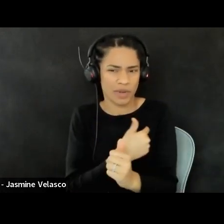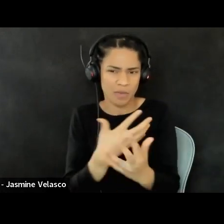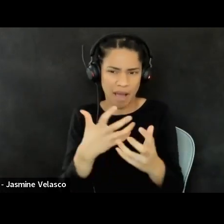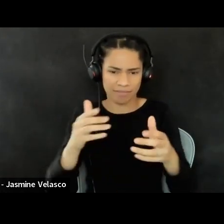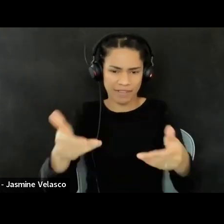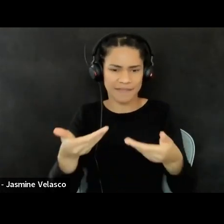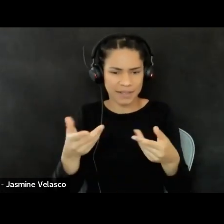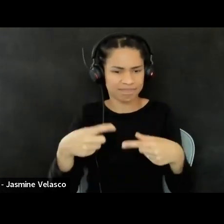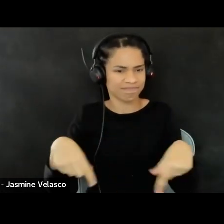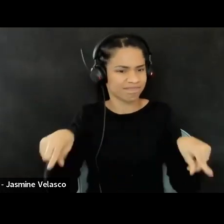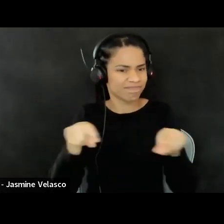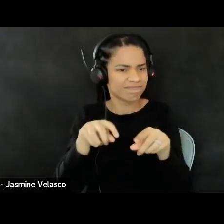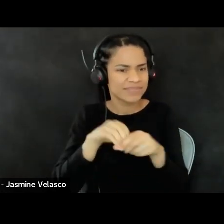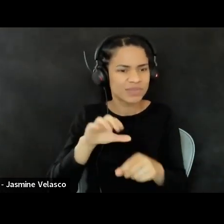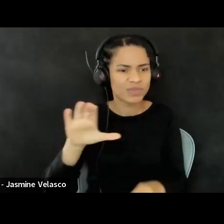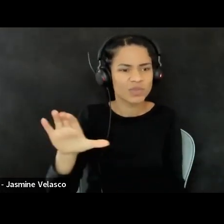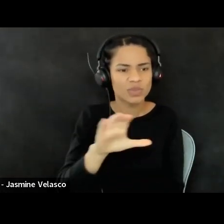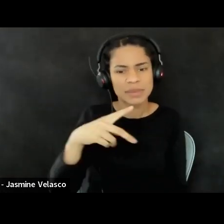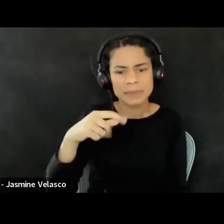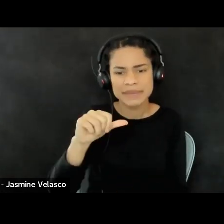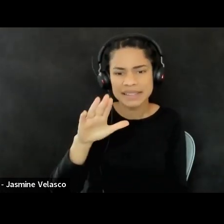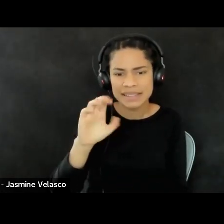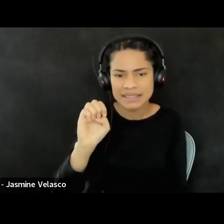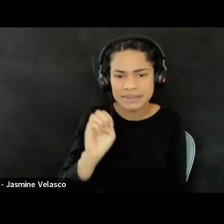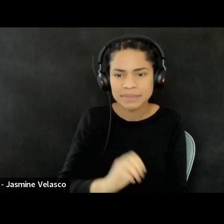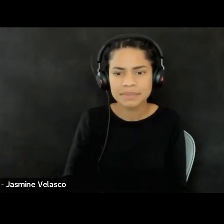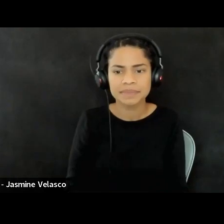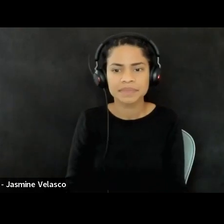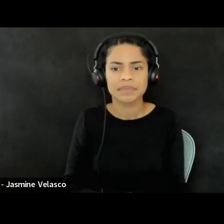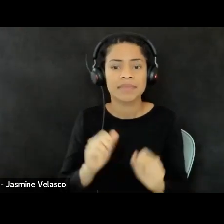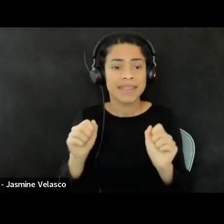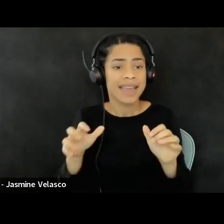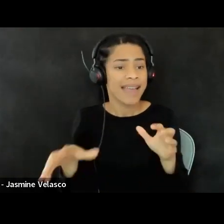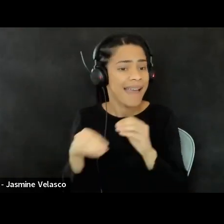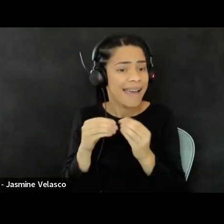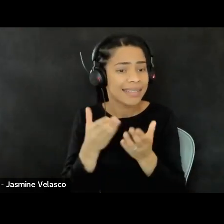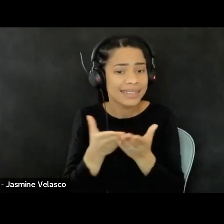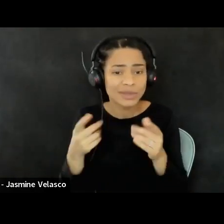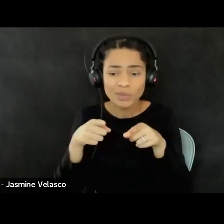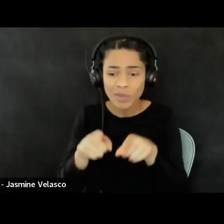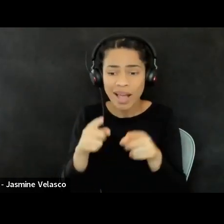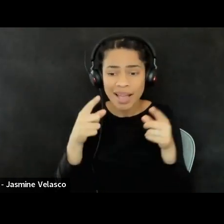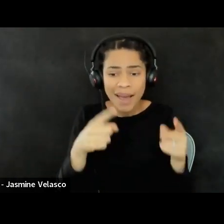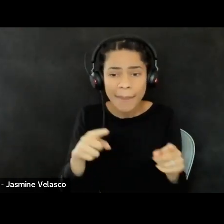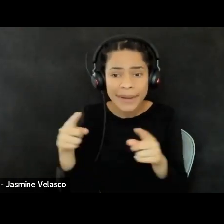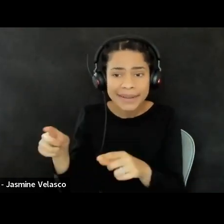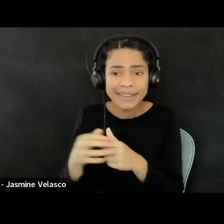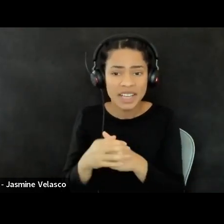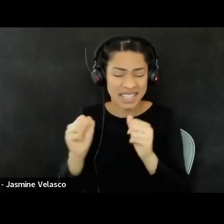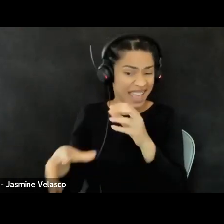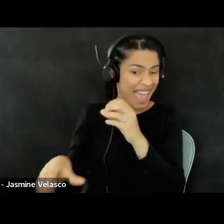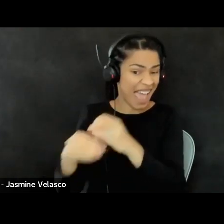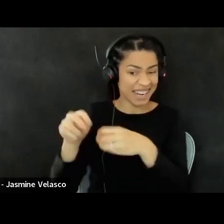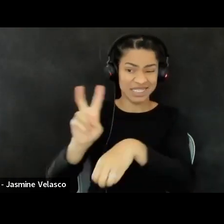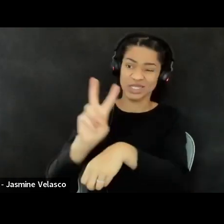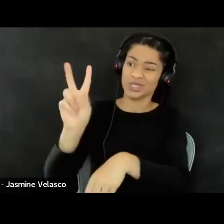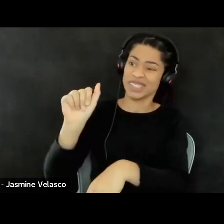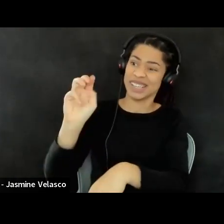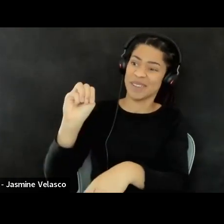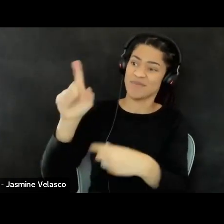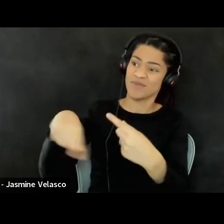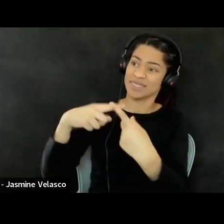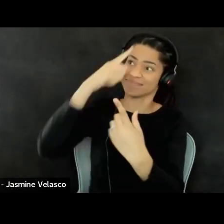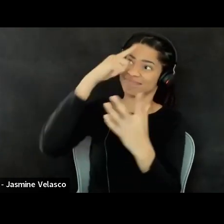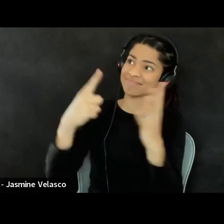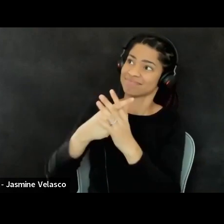the conversation at your own pace. So you can add things while the session's happening, you can add things at two in the morning as they come to you. You can think about